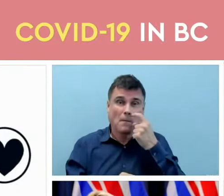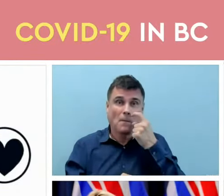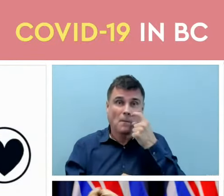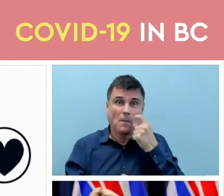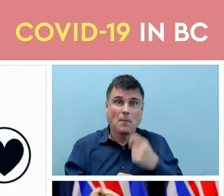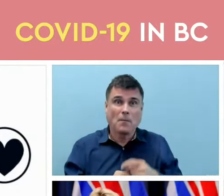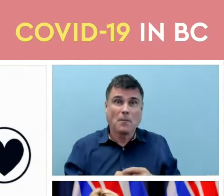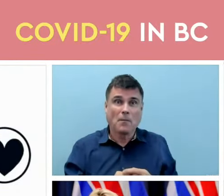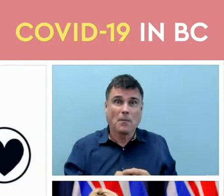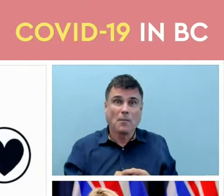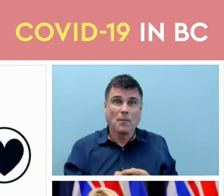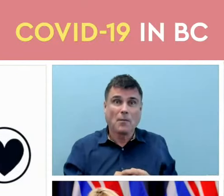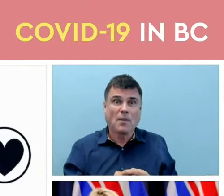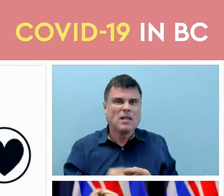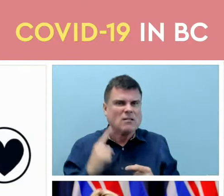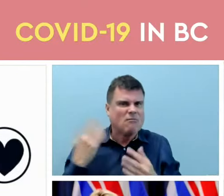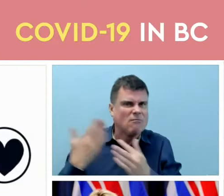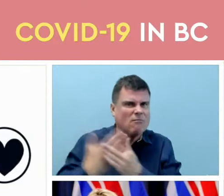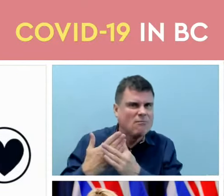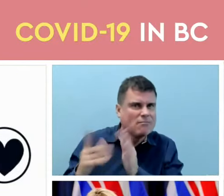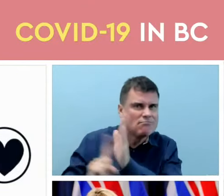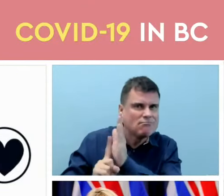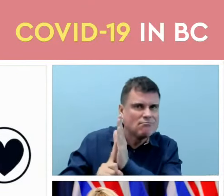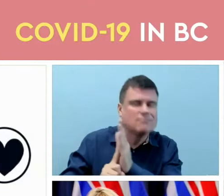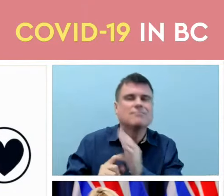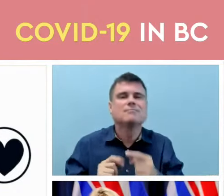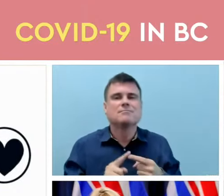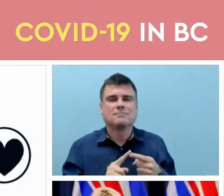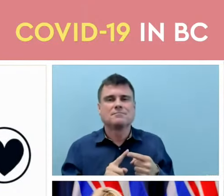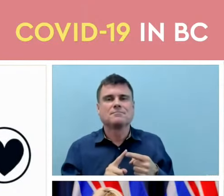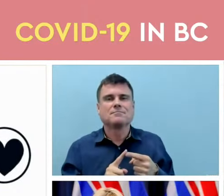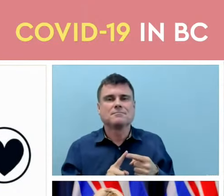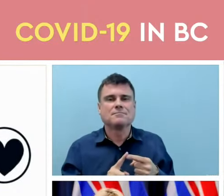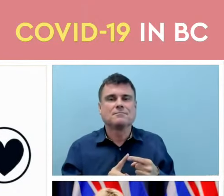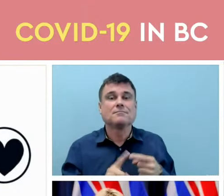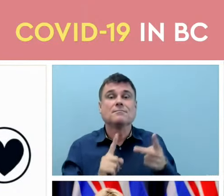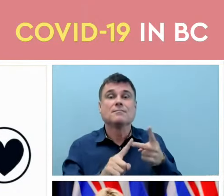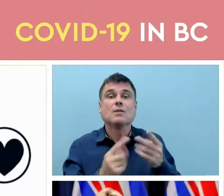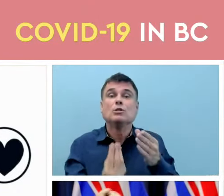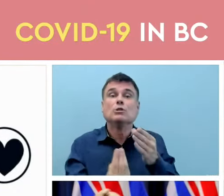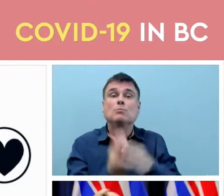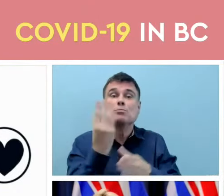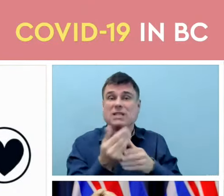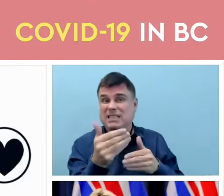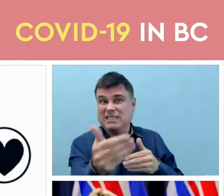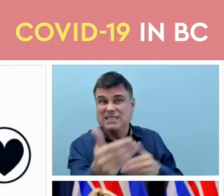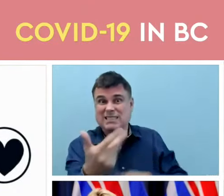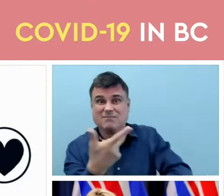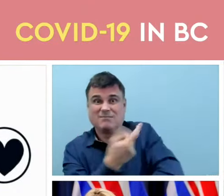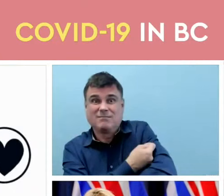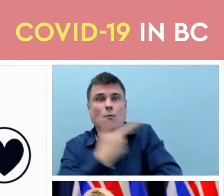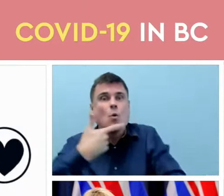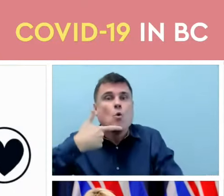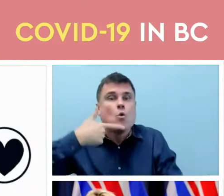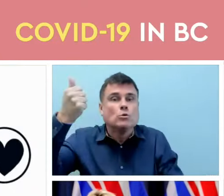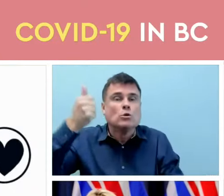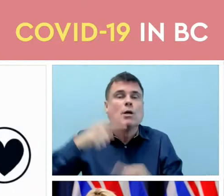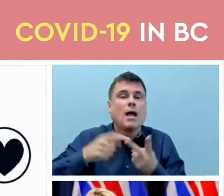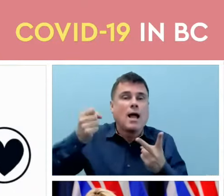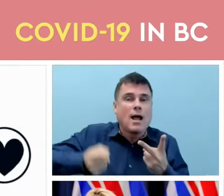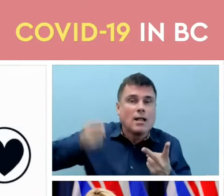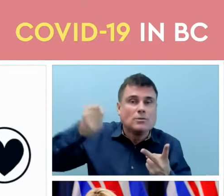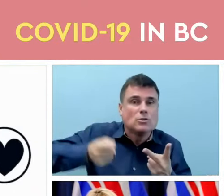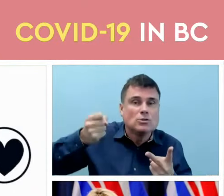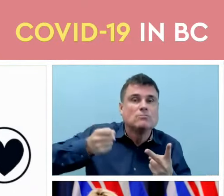And that means right now, a spring booster dose for our elders and seniors and long-term care and in the community. But we